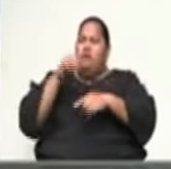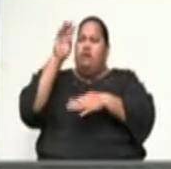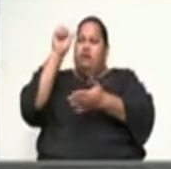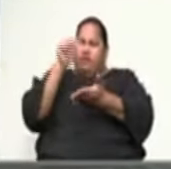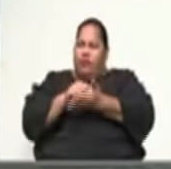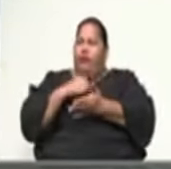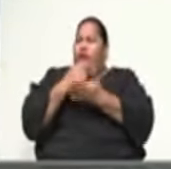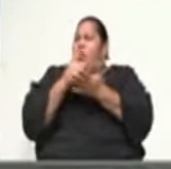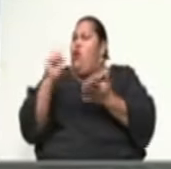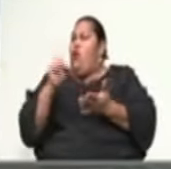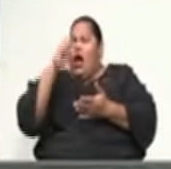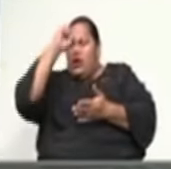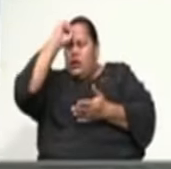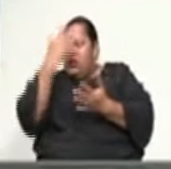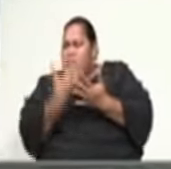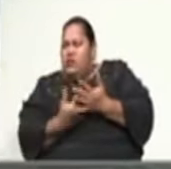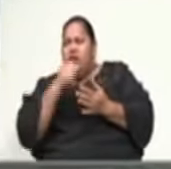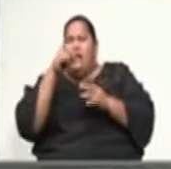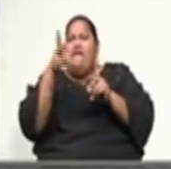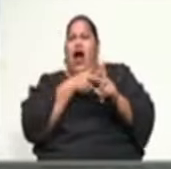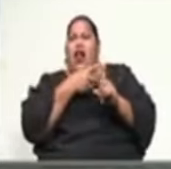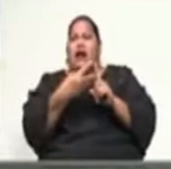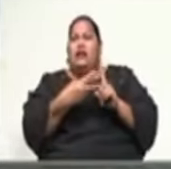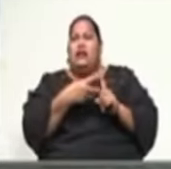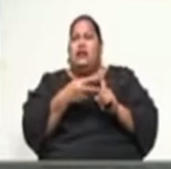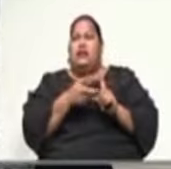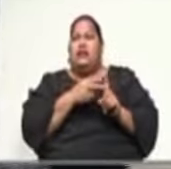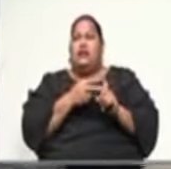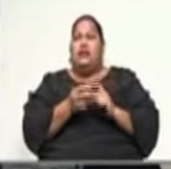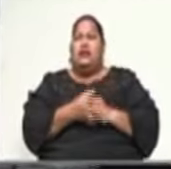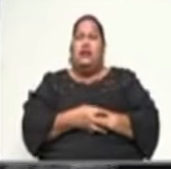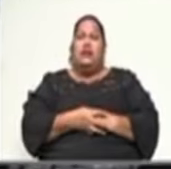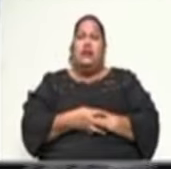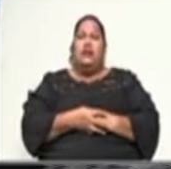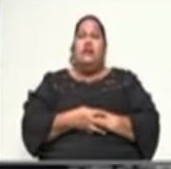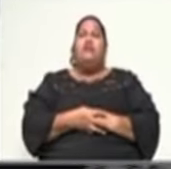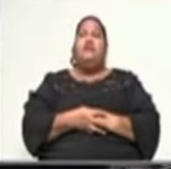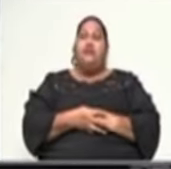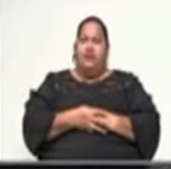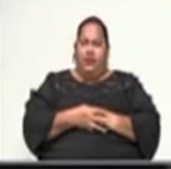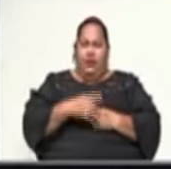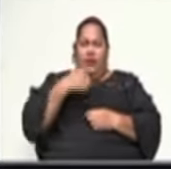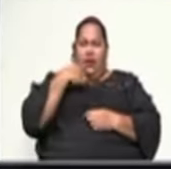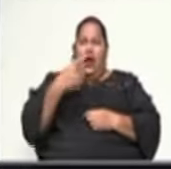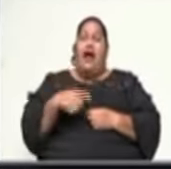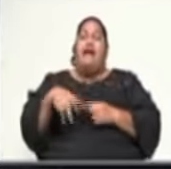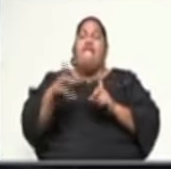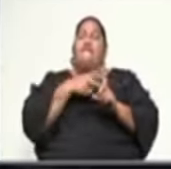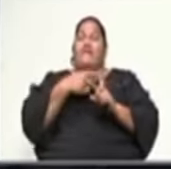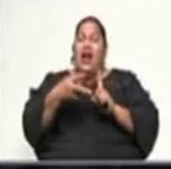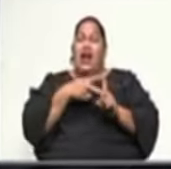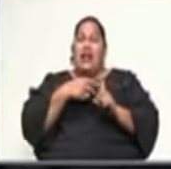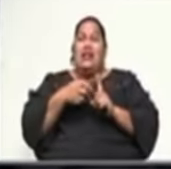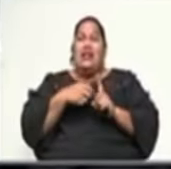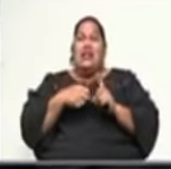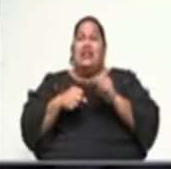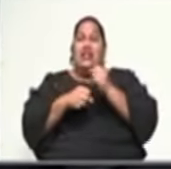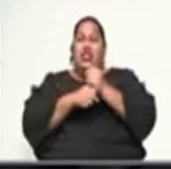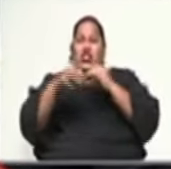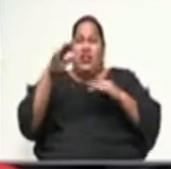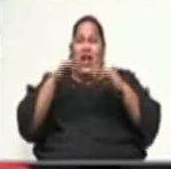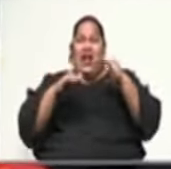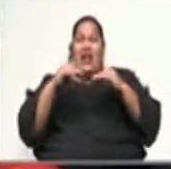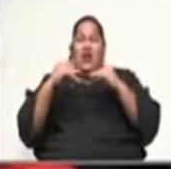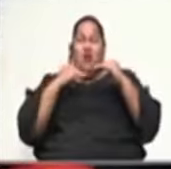experience violence and gender-based violence and things like that rakuito says violence emanates from gender inequality and